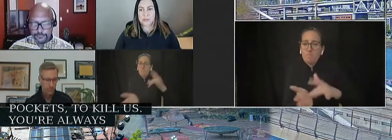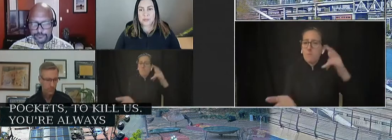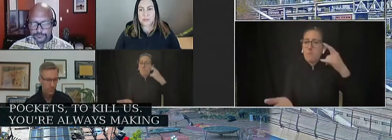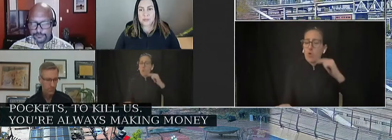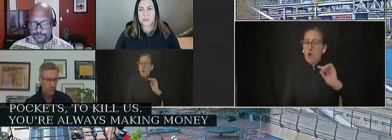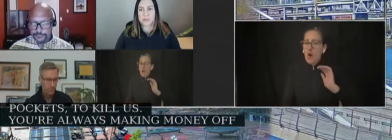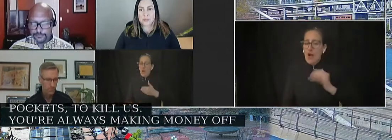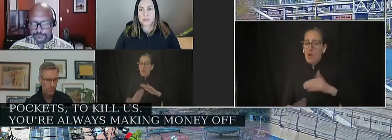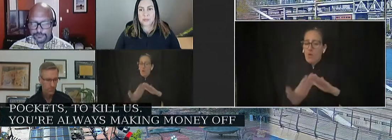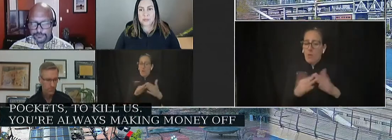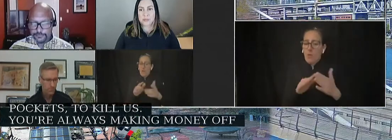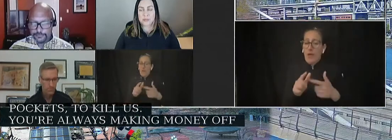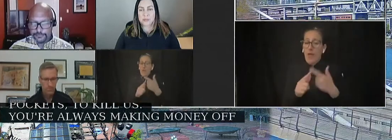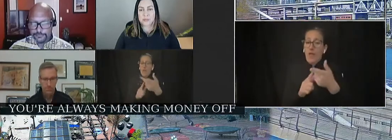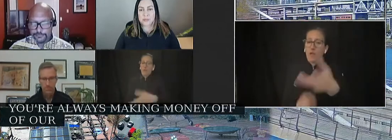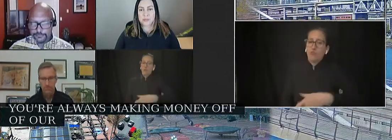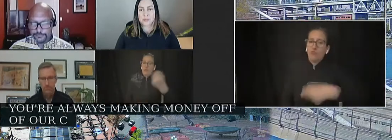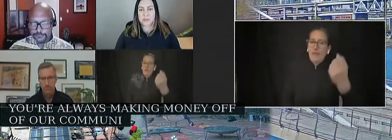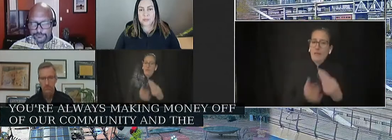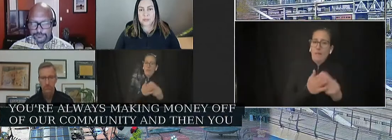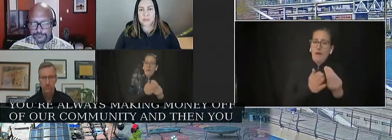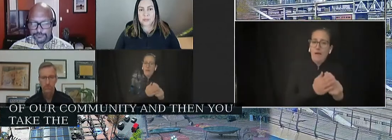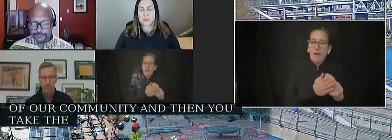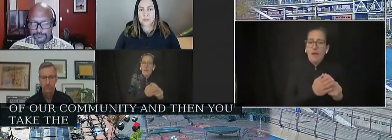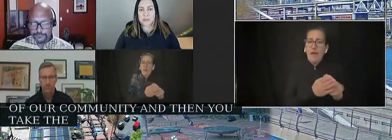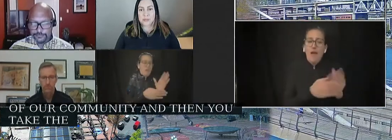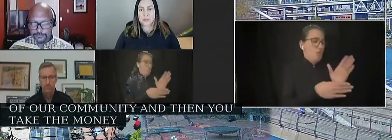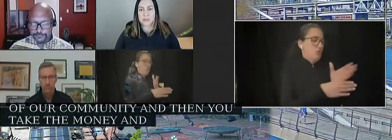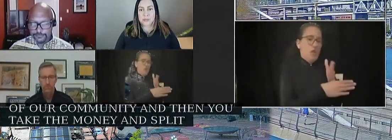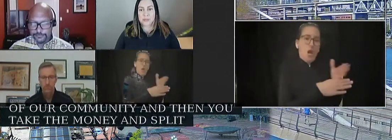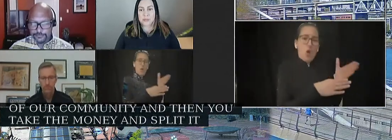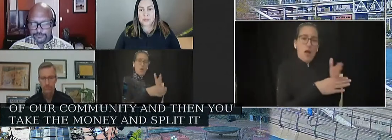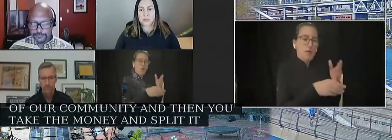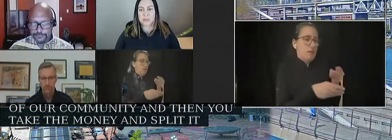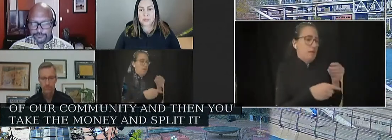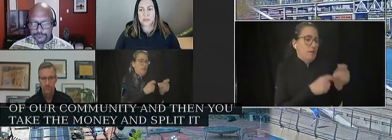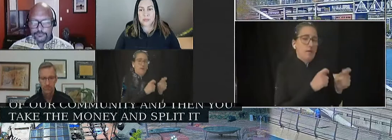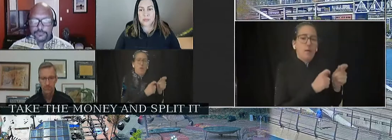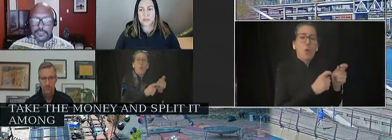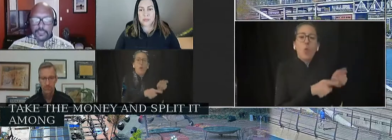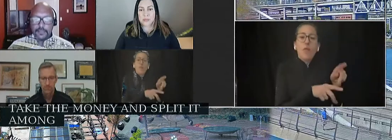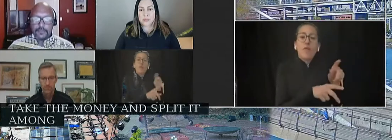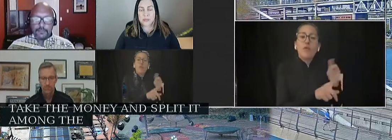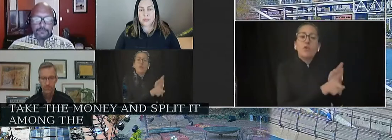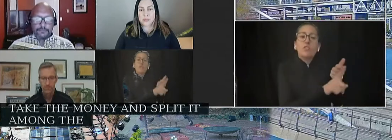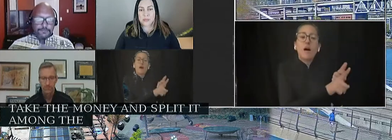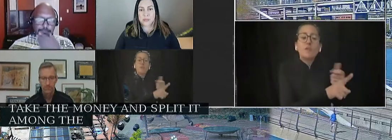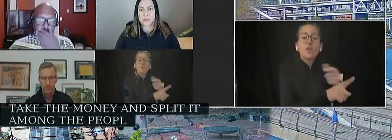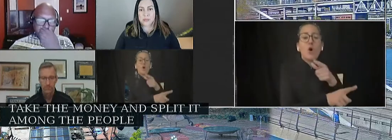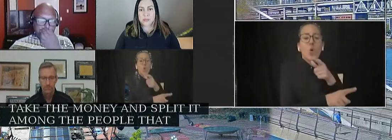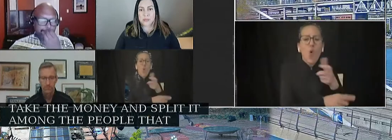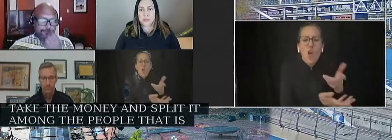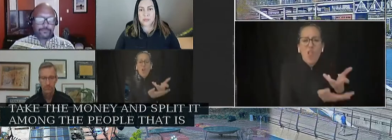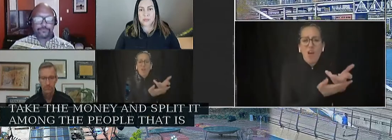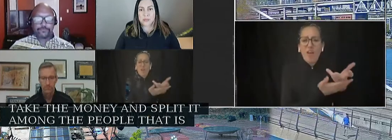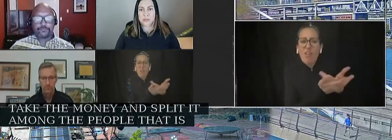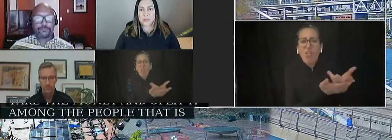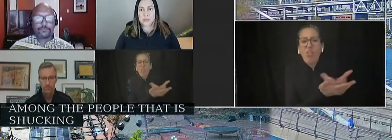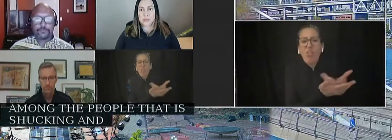the money and you split it among the people that is shucking and jiving for you.